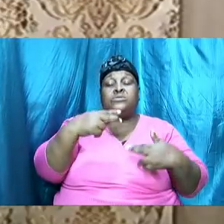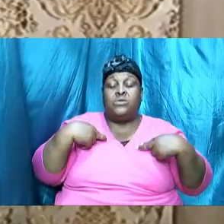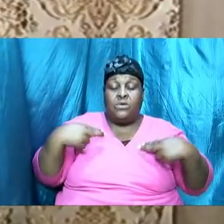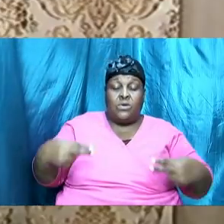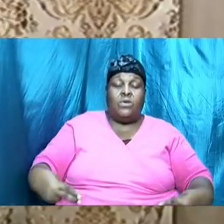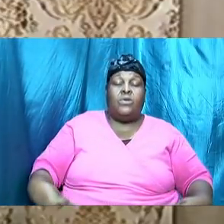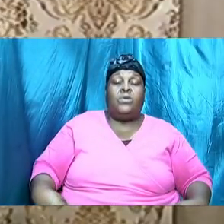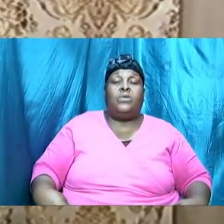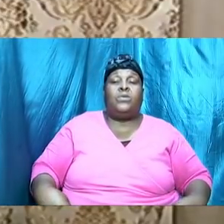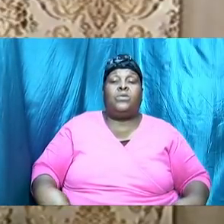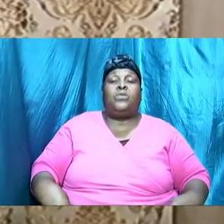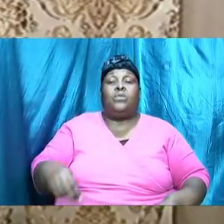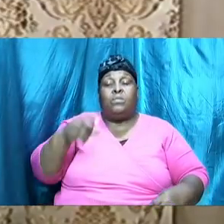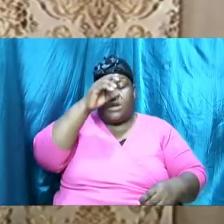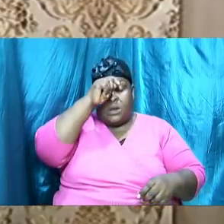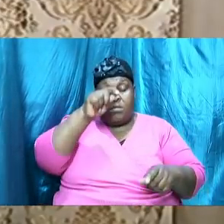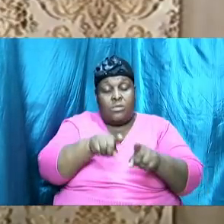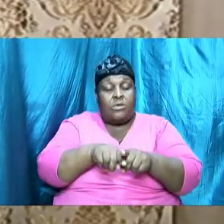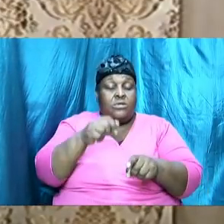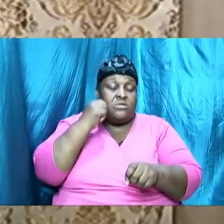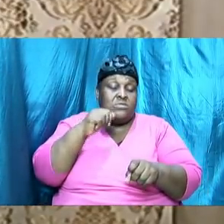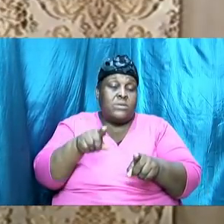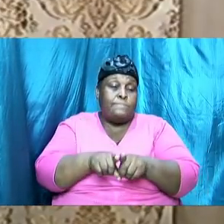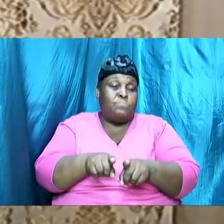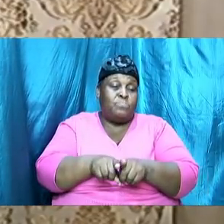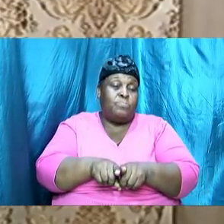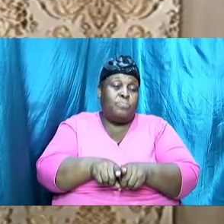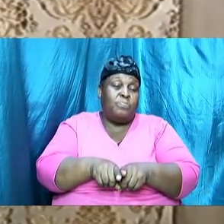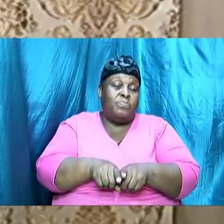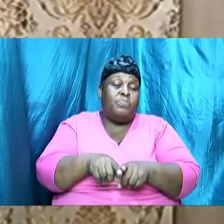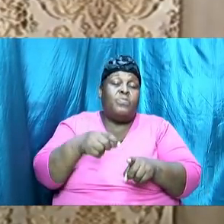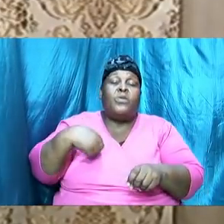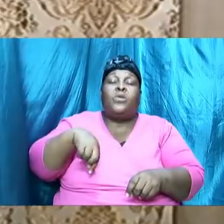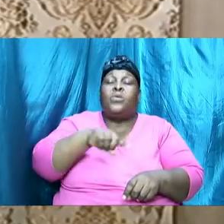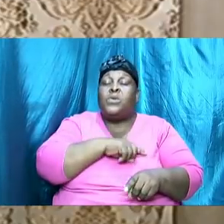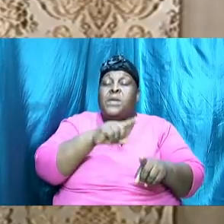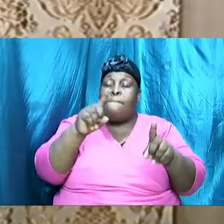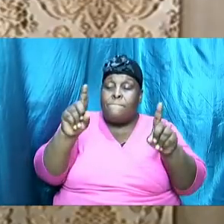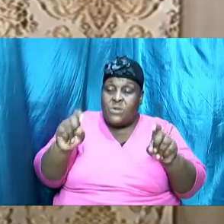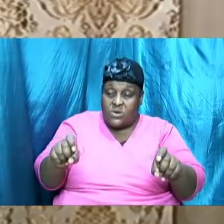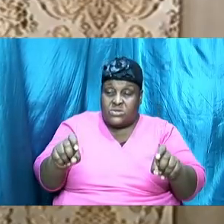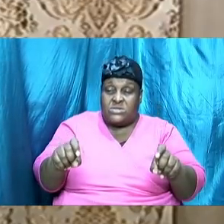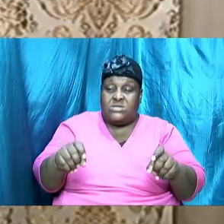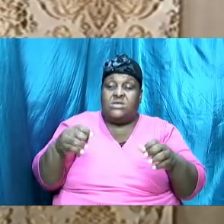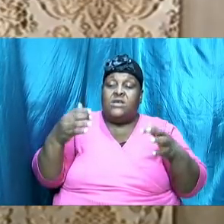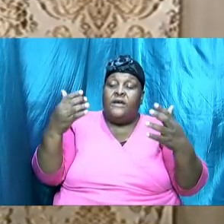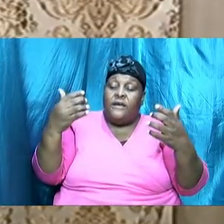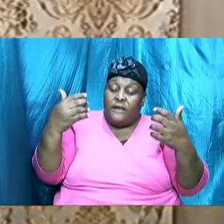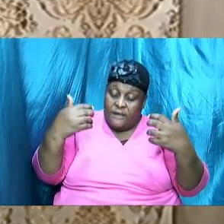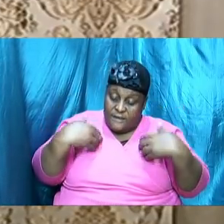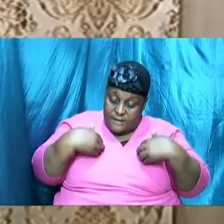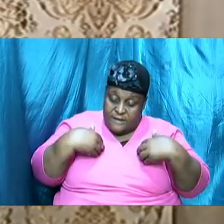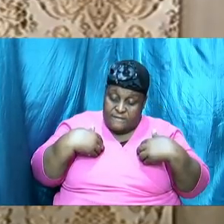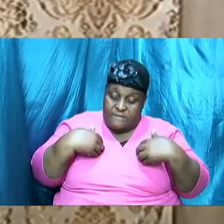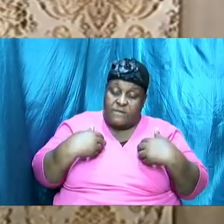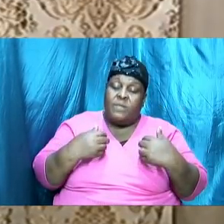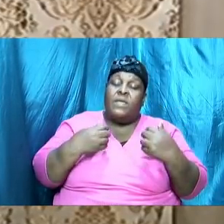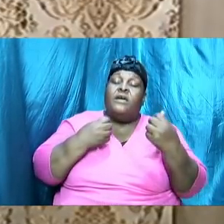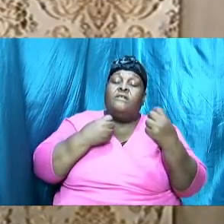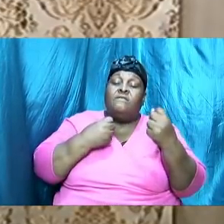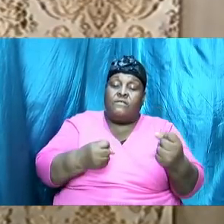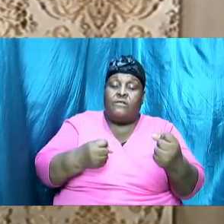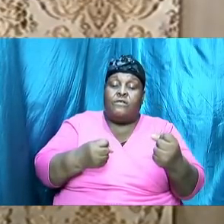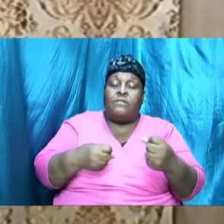brothers and sisters we must have a strong